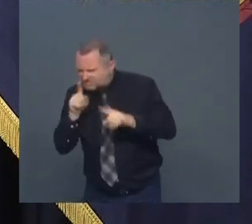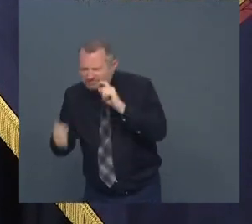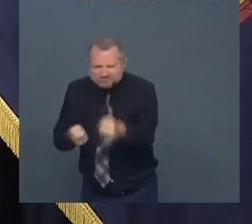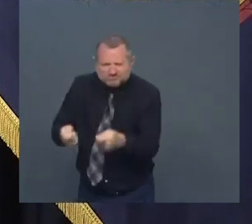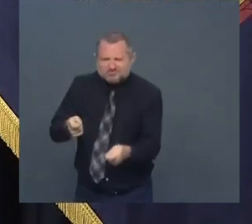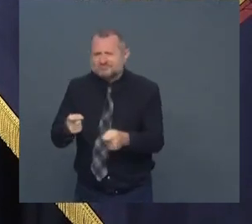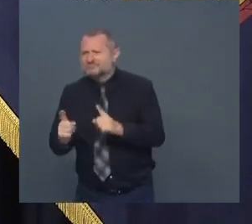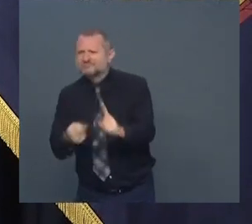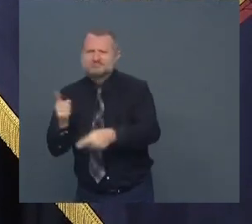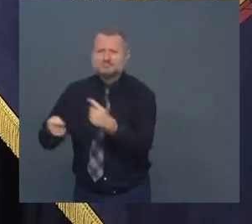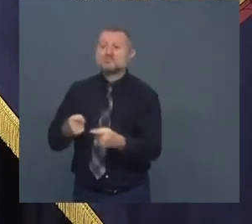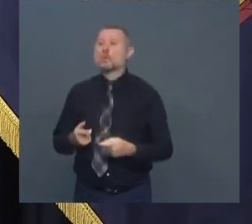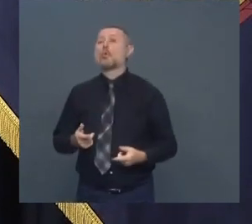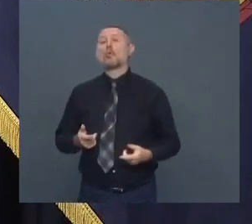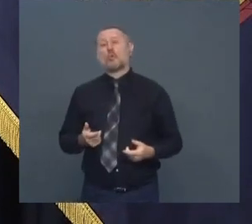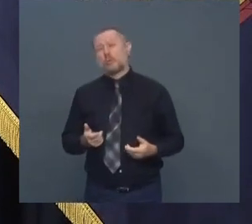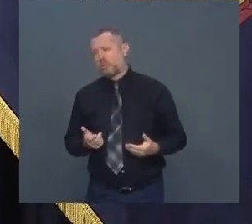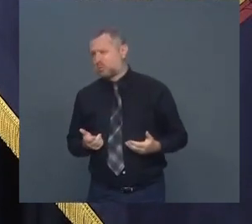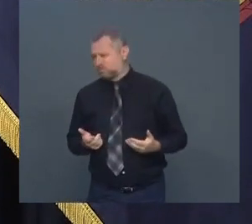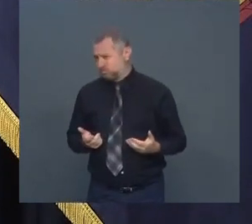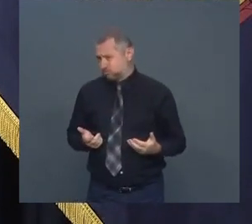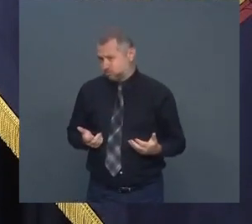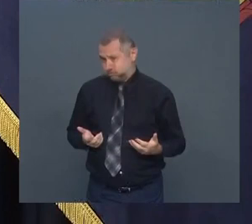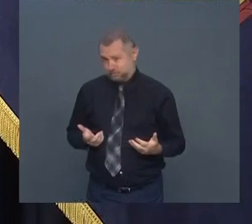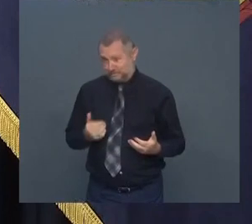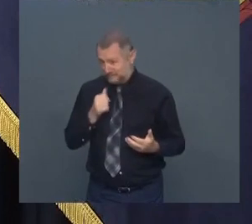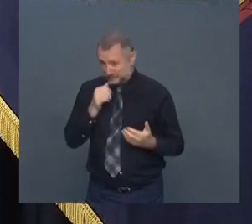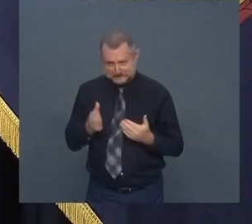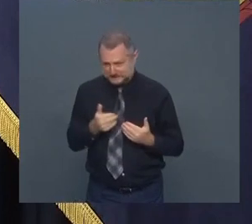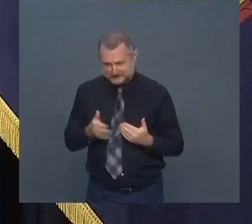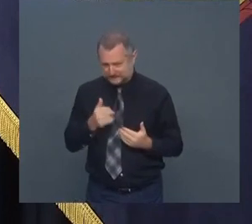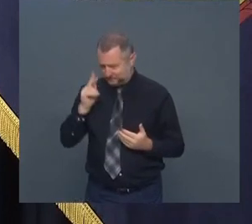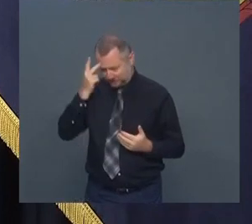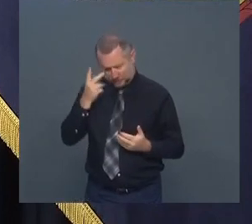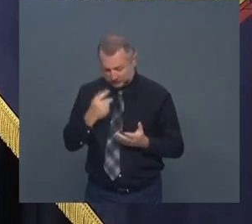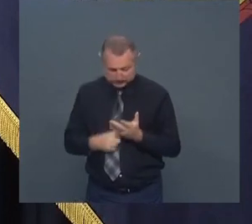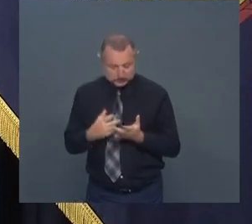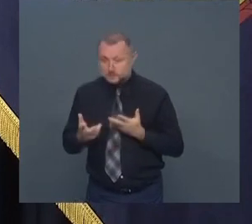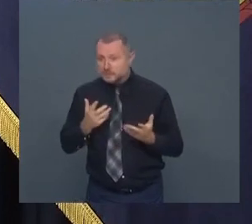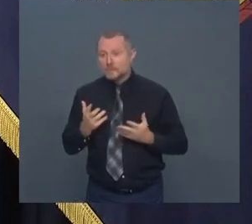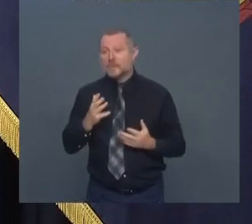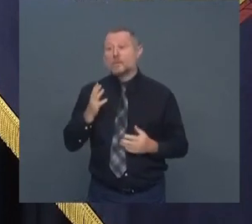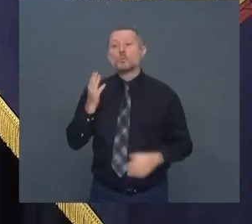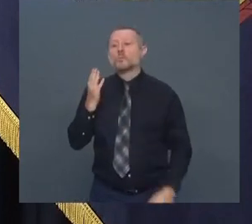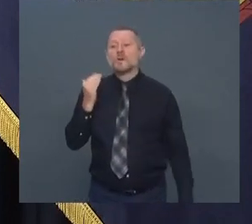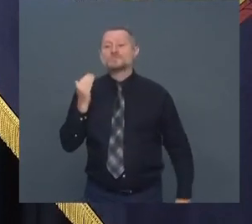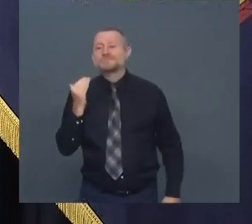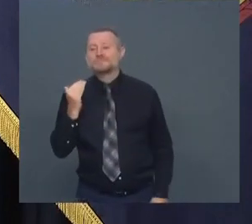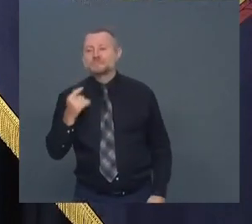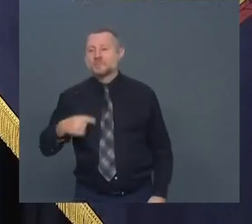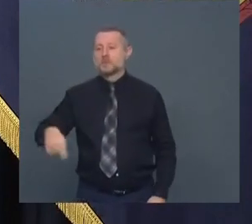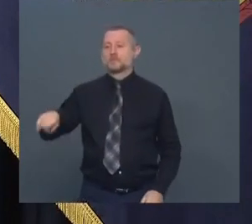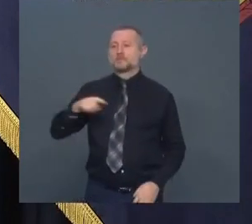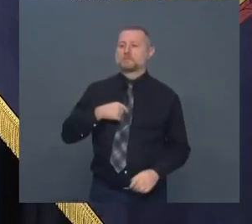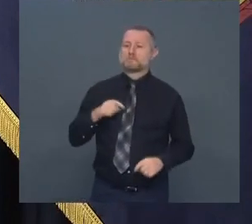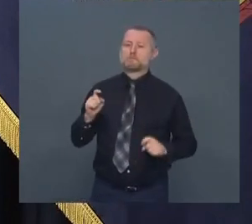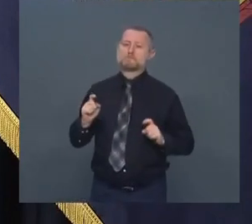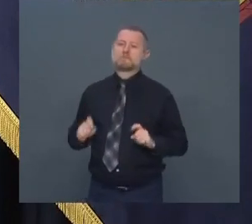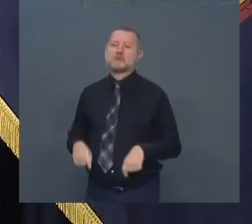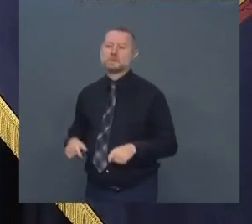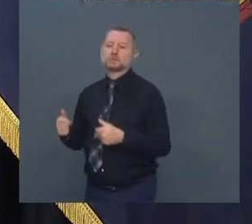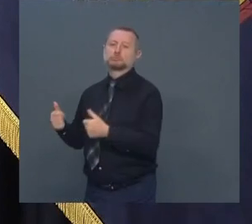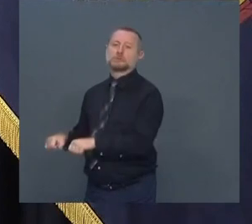because then I am shutting down restaurants